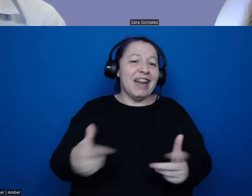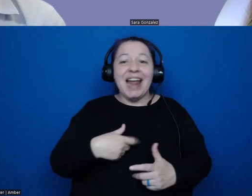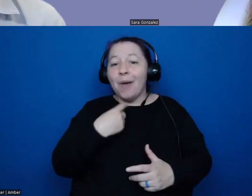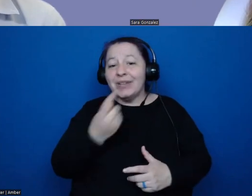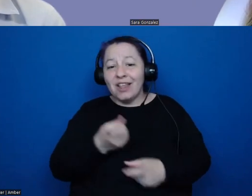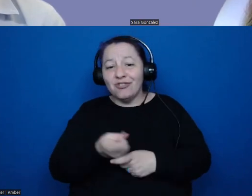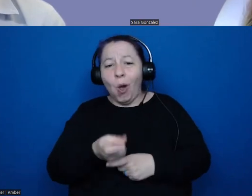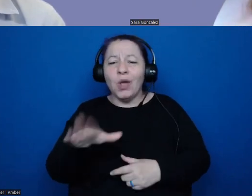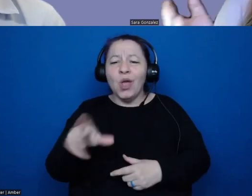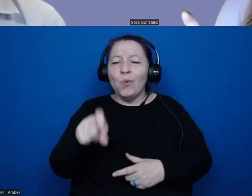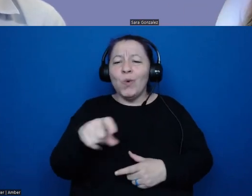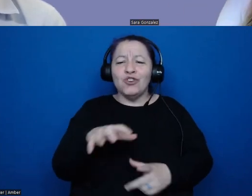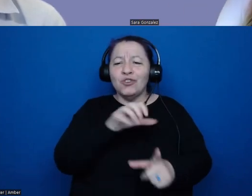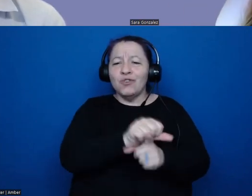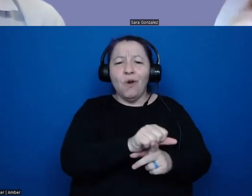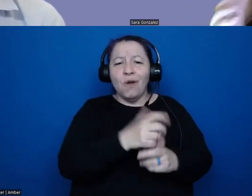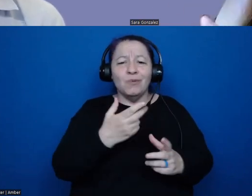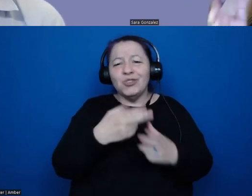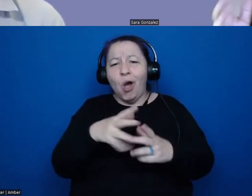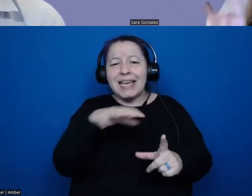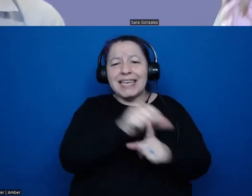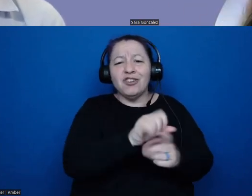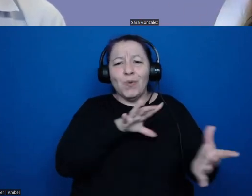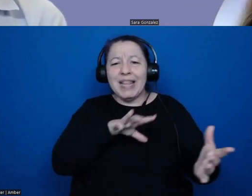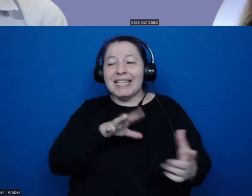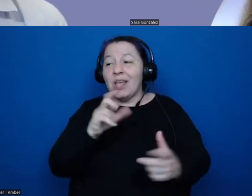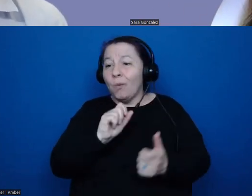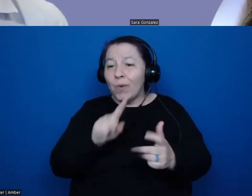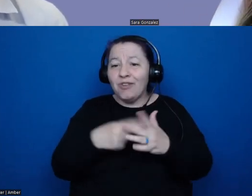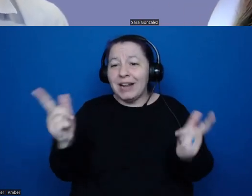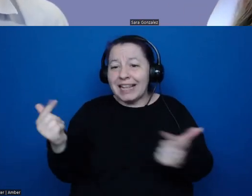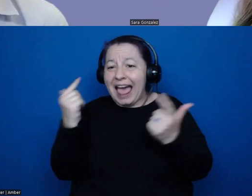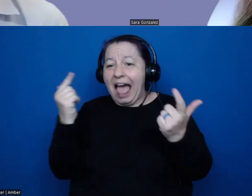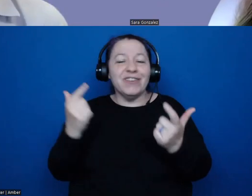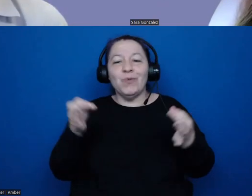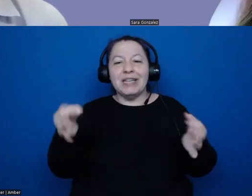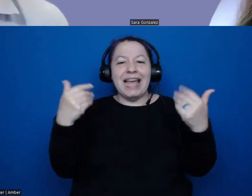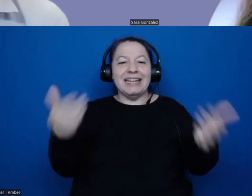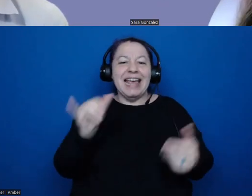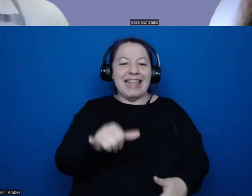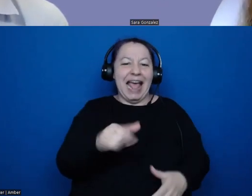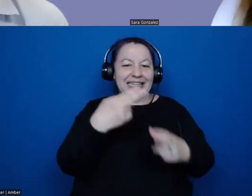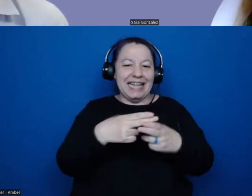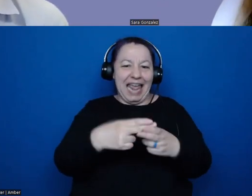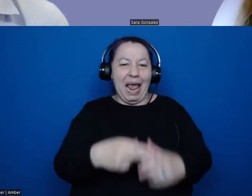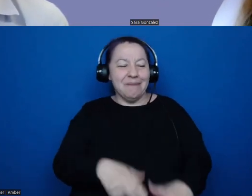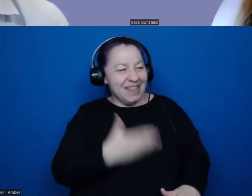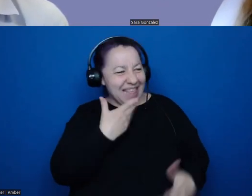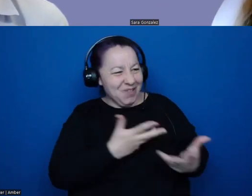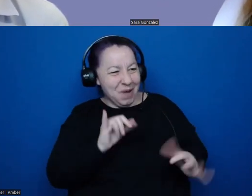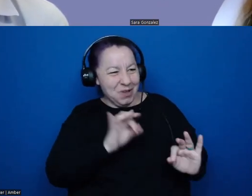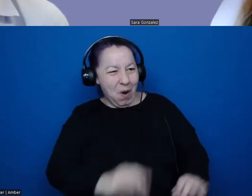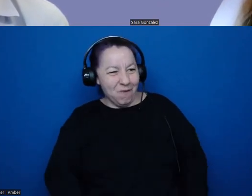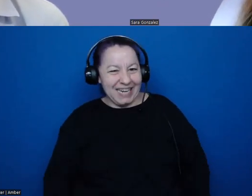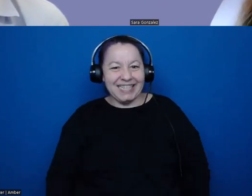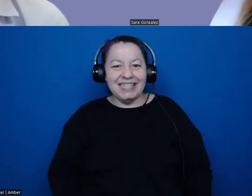just call this catch and release, everybody started laughing or like that is the name. It makes so much sense. It's perfect. Scott wants